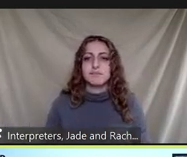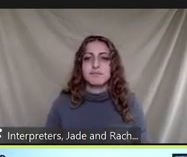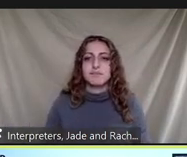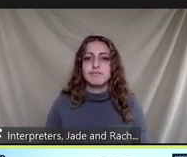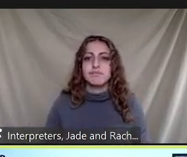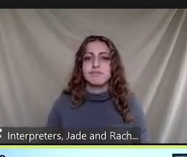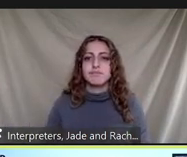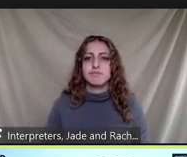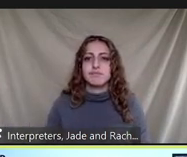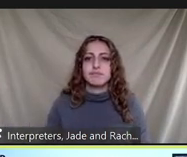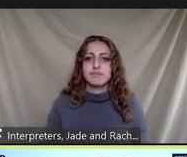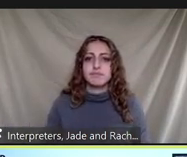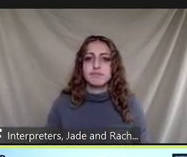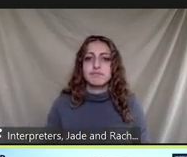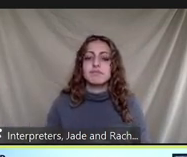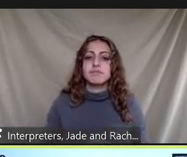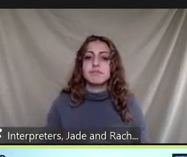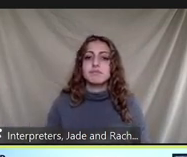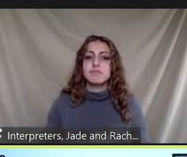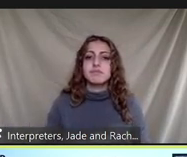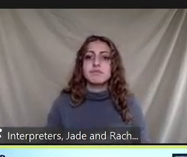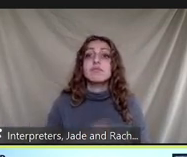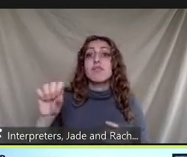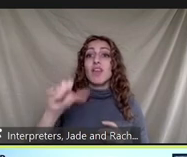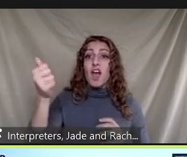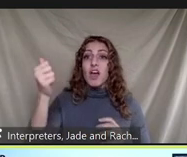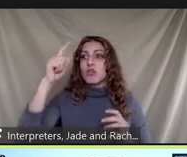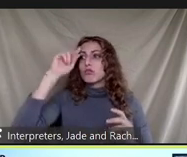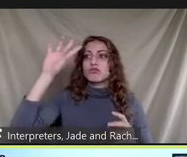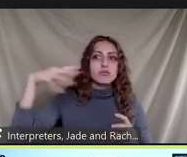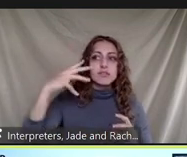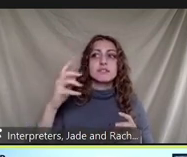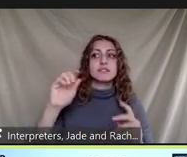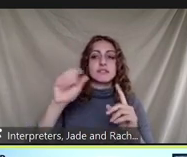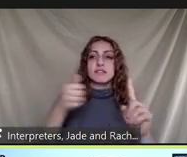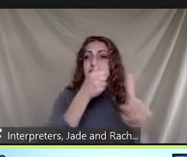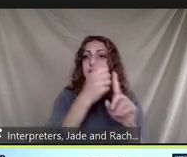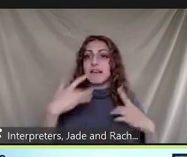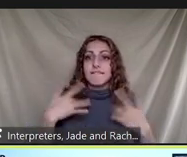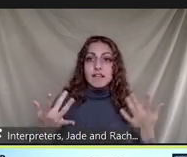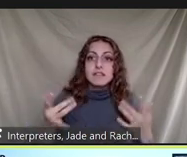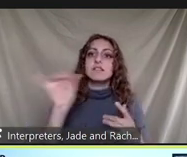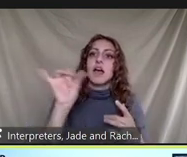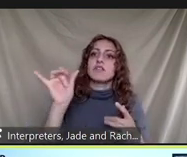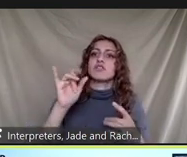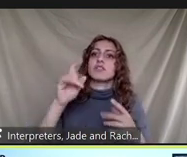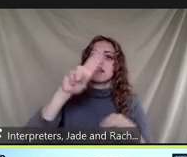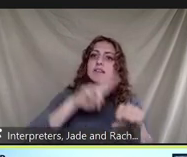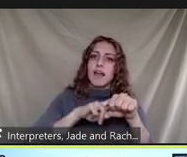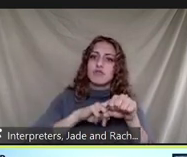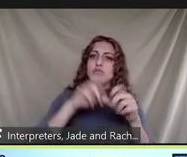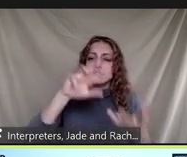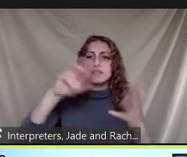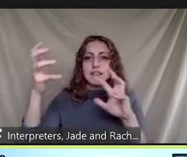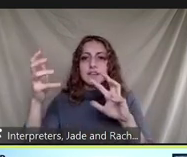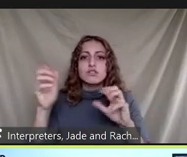similarly other extreme events such as natural disasters cause lots of challenges to local